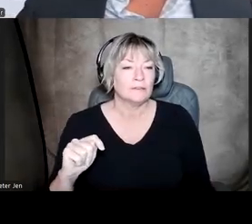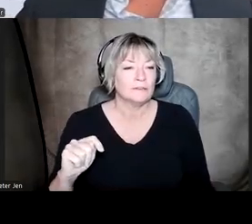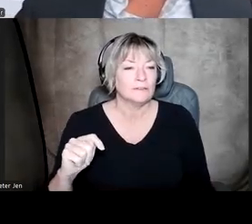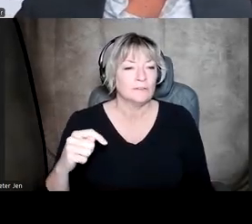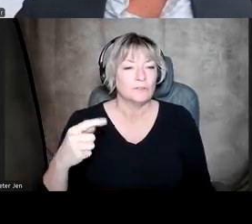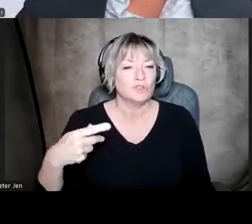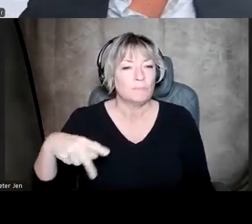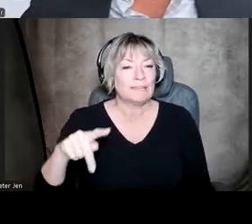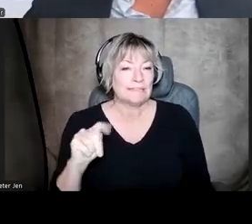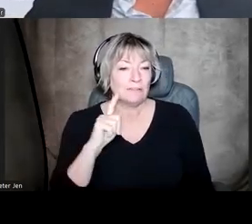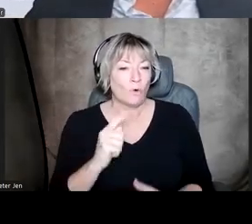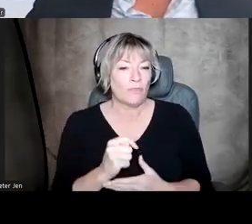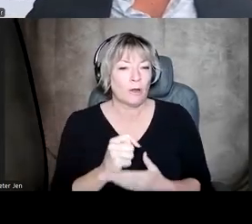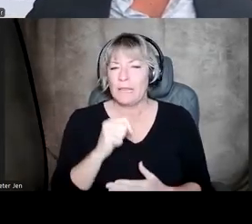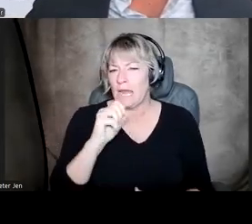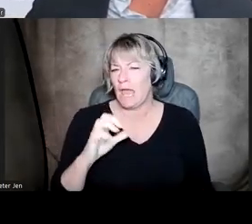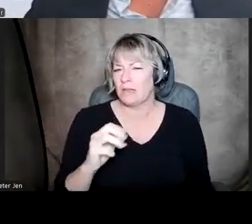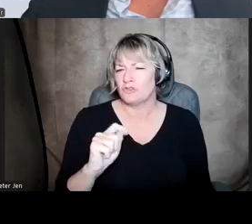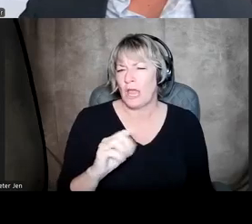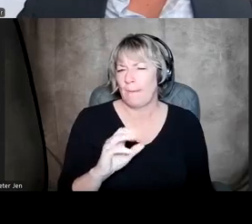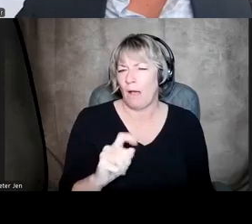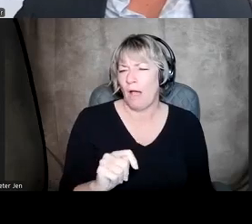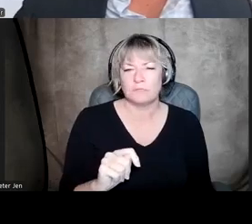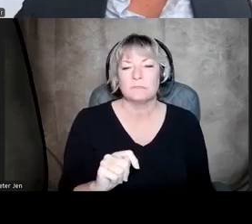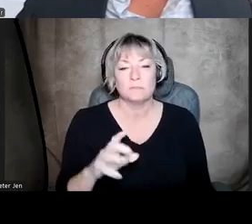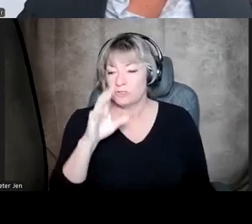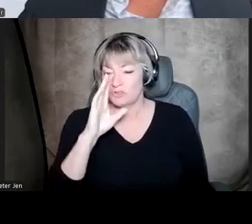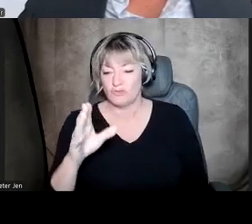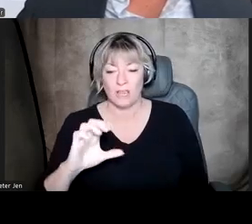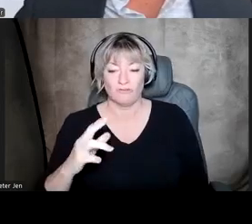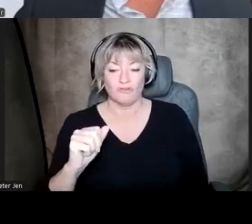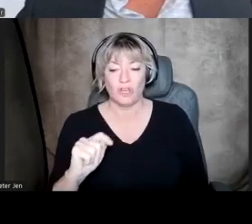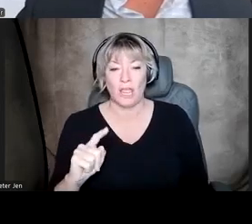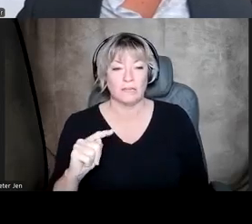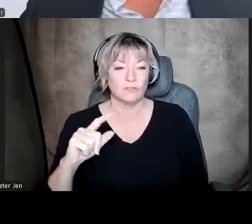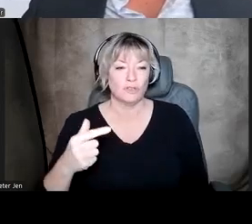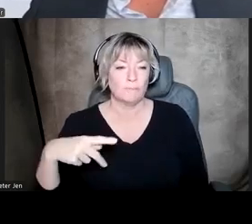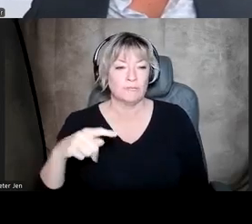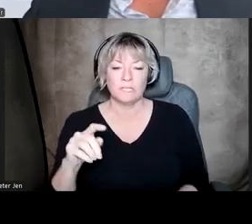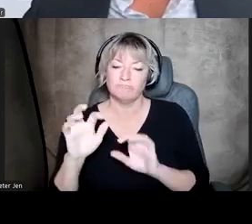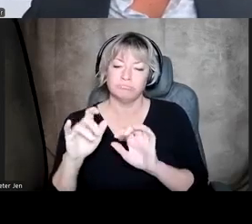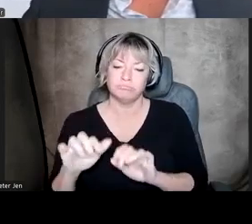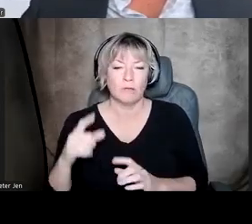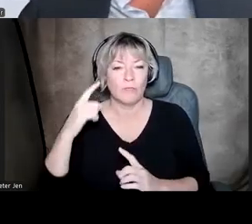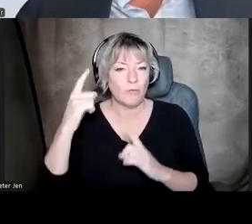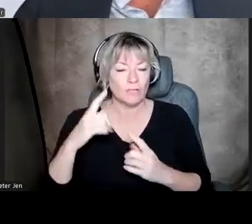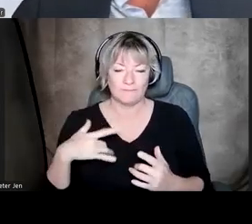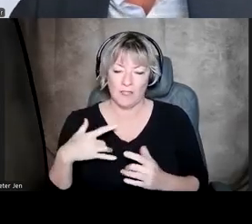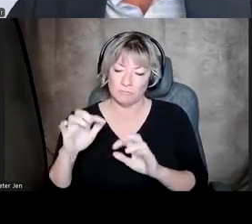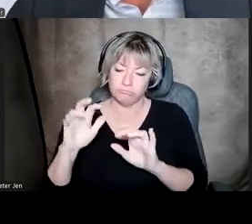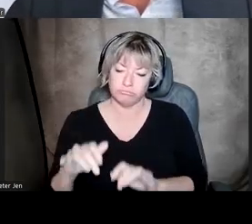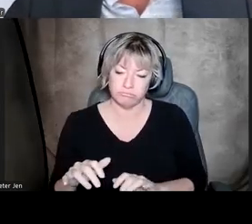this is not with a chat bot. They're just going right into the ChatGPT, putting in their thoughts and feelings, and asking